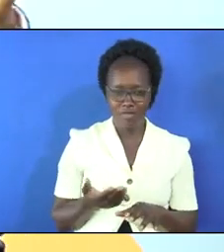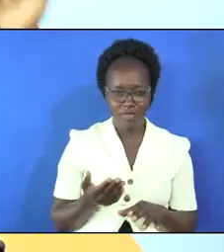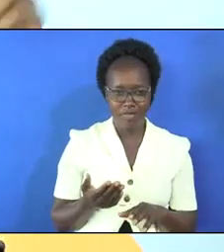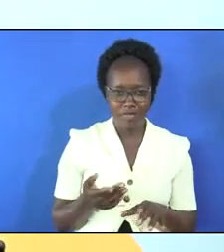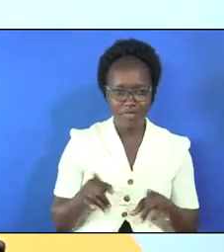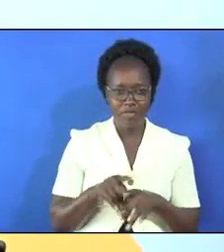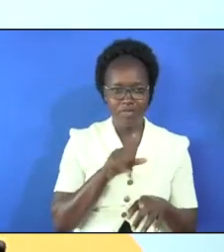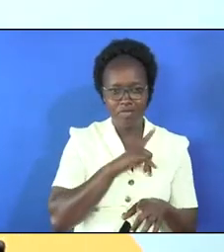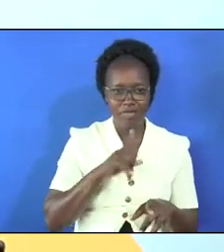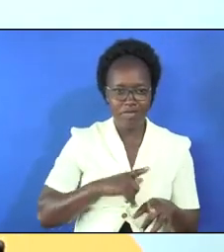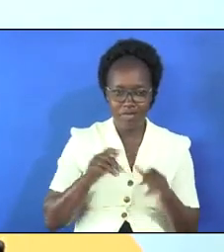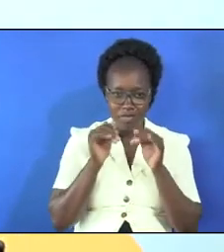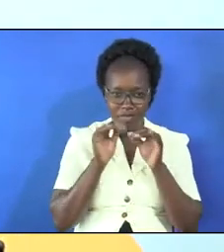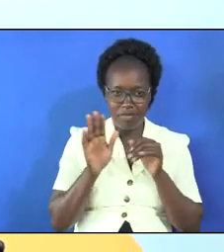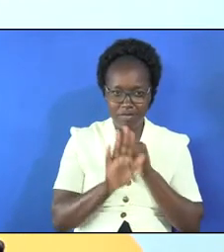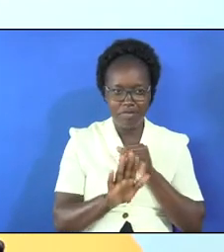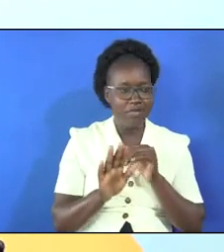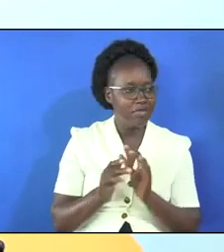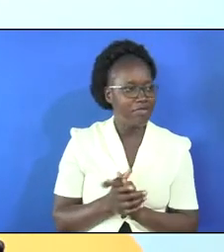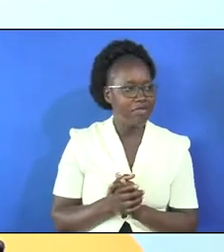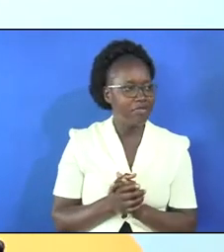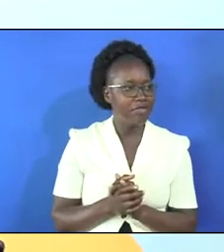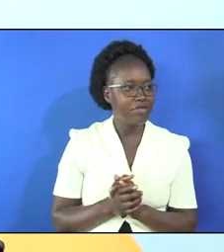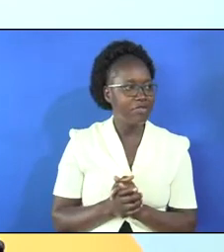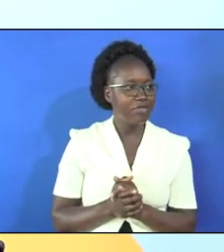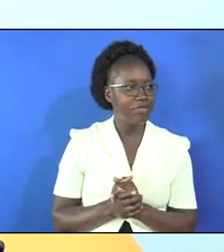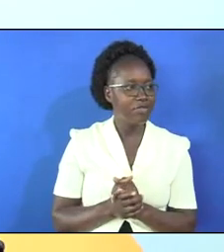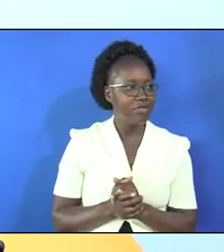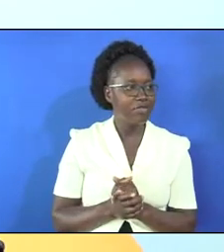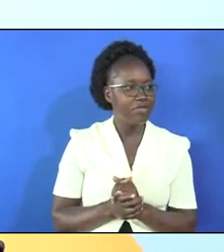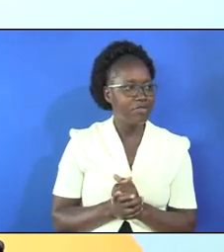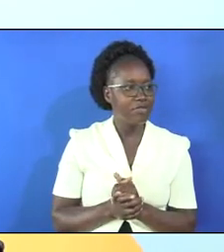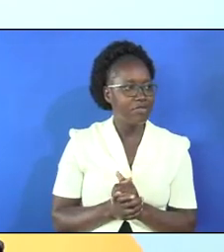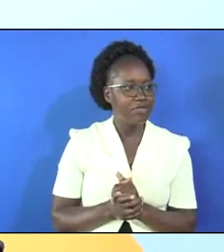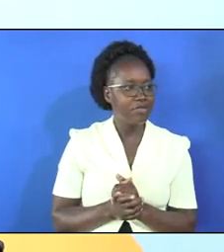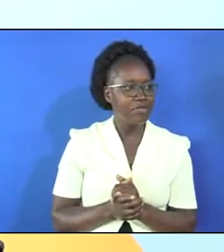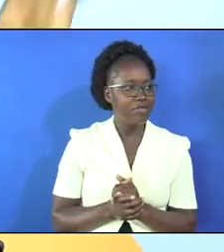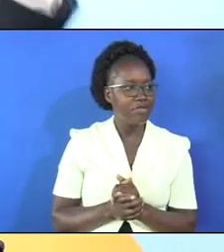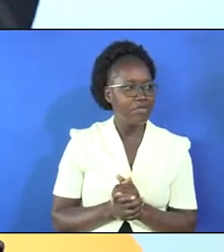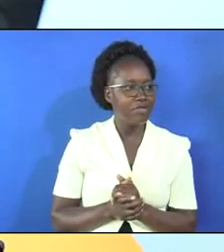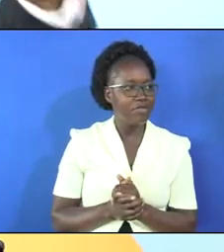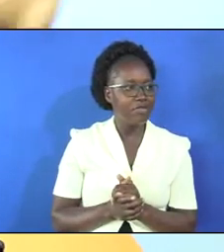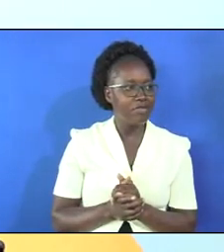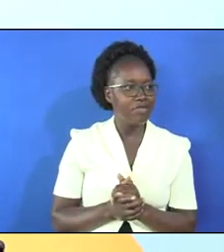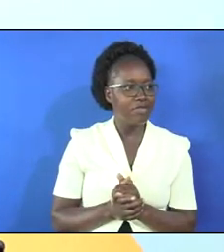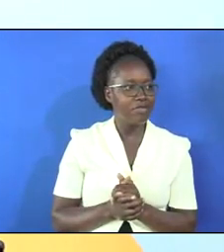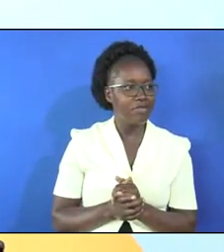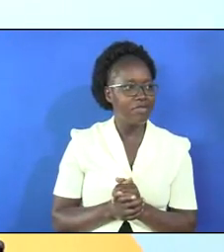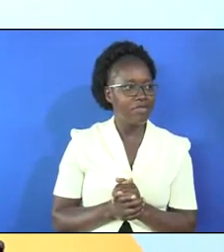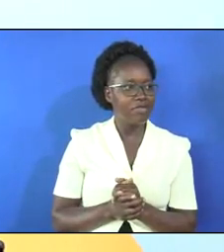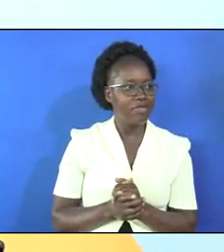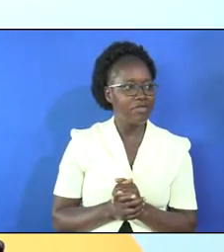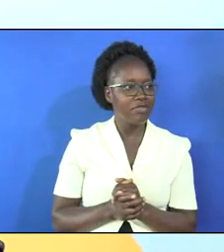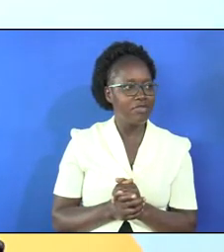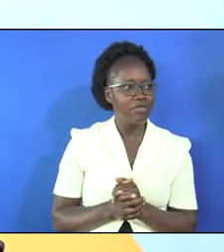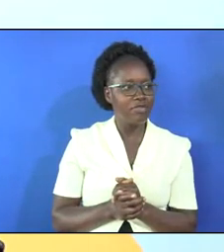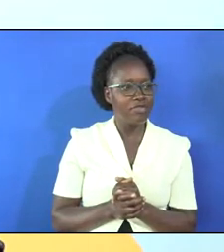even as the Lord is blessing you amen Pastor Law may the Lord bless you